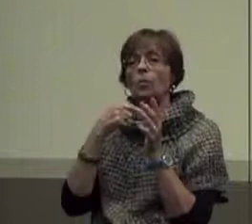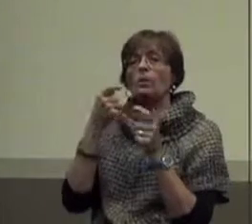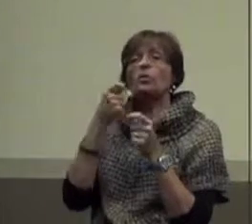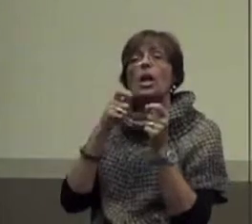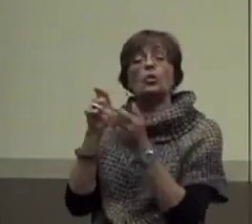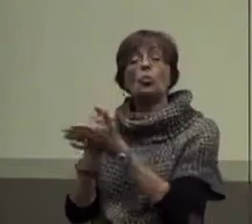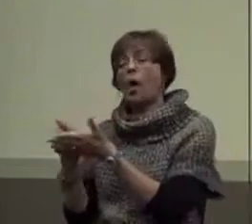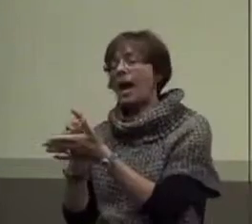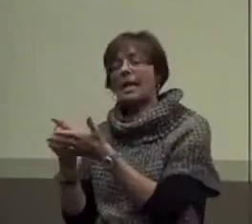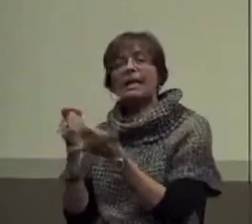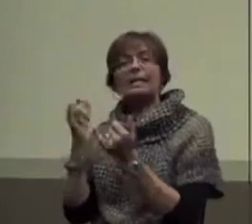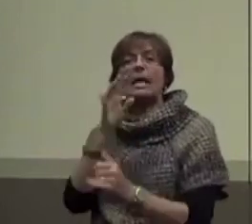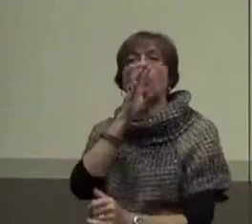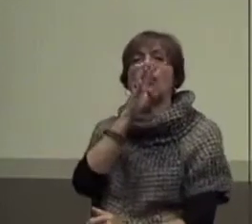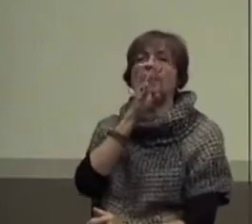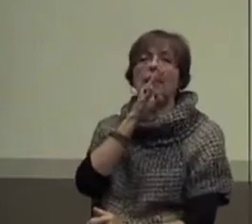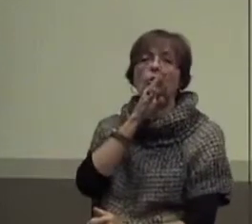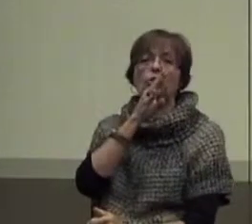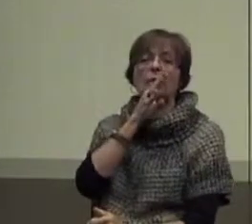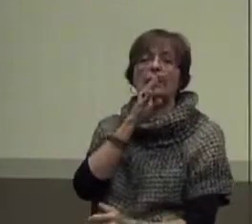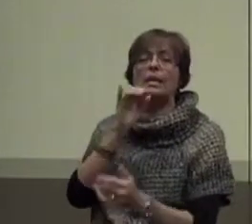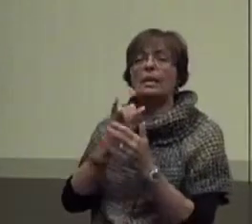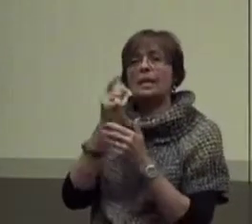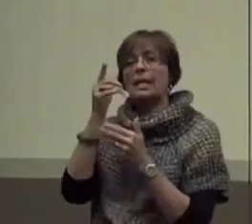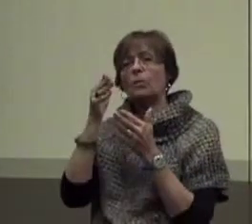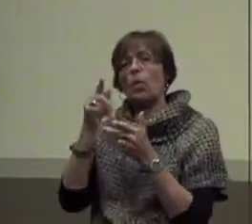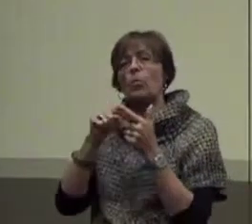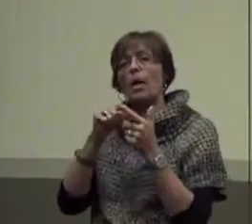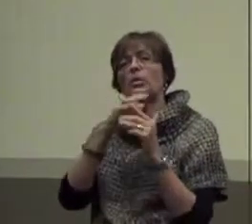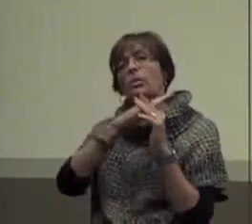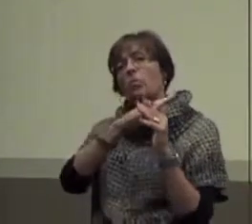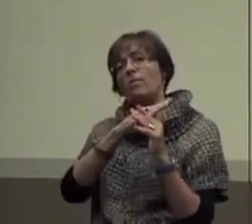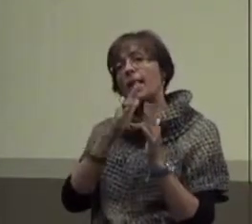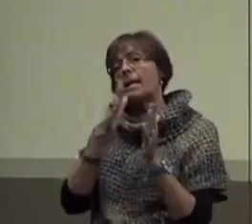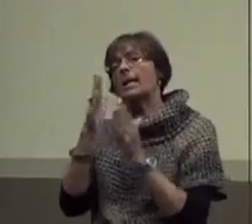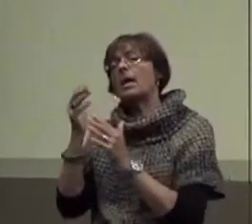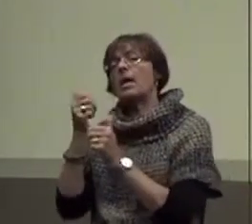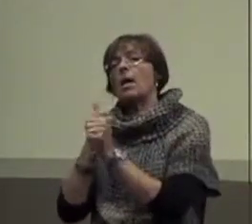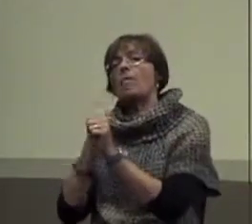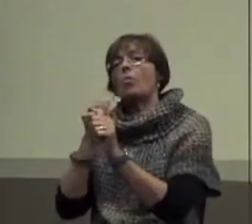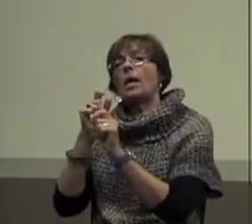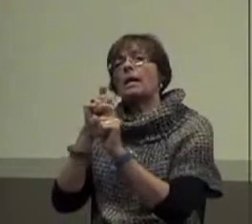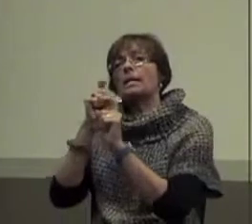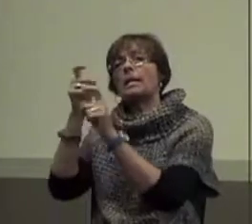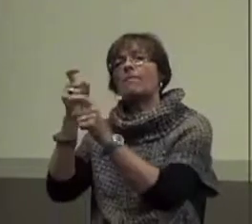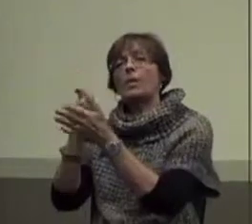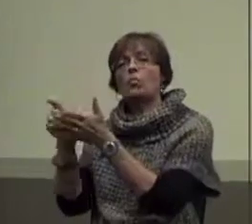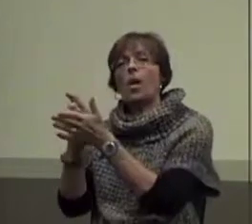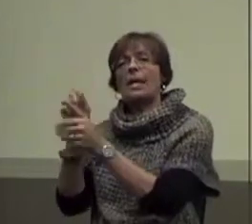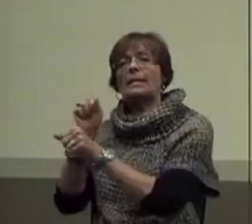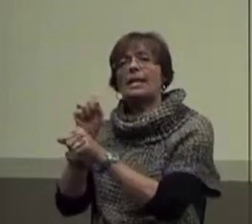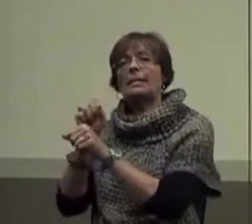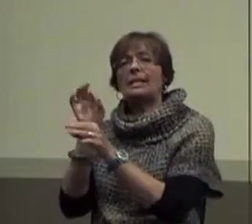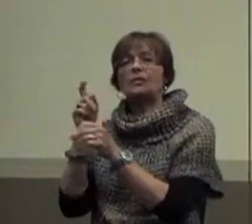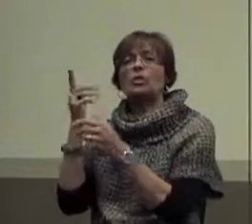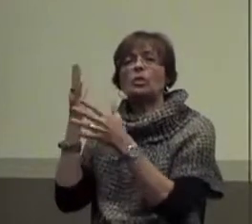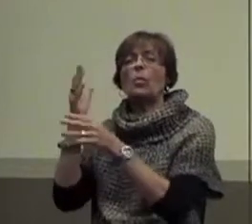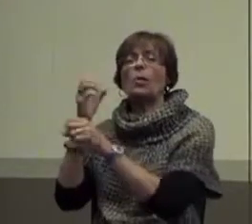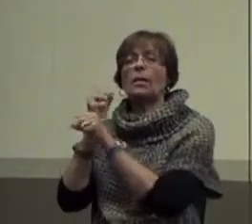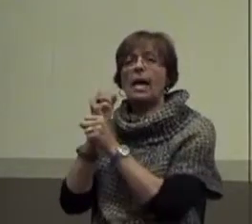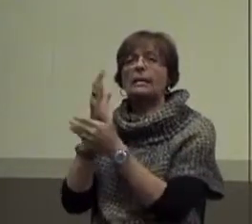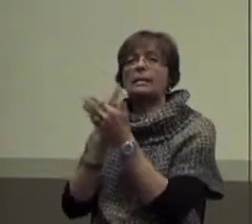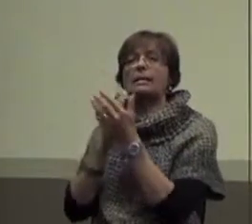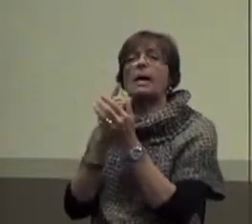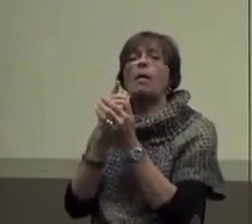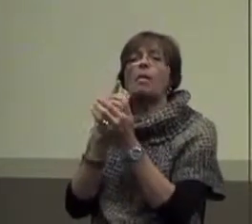task into a dictation task. So, that's one way of preventing it. And avoid giving her writing task if she's already received some corrective